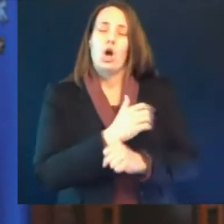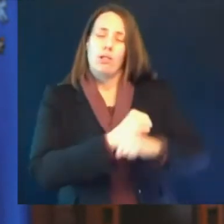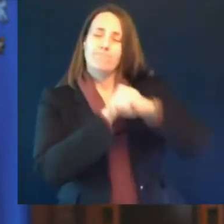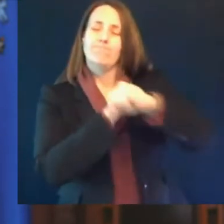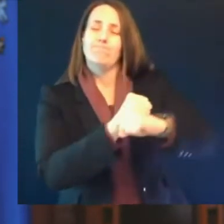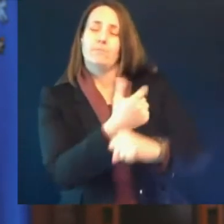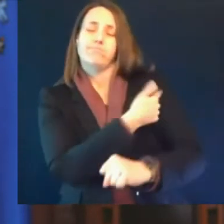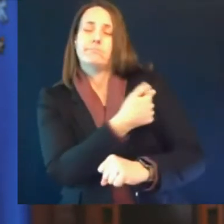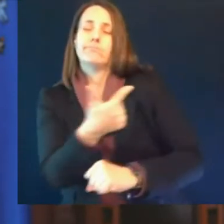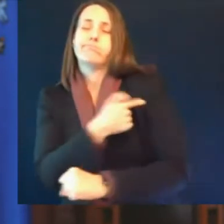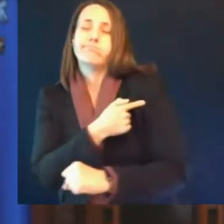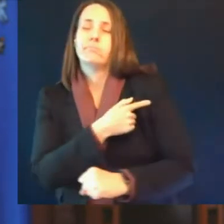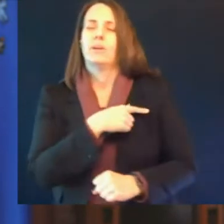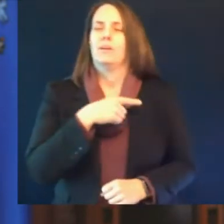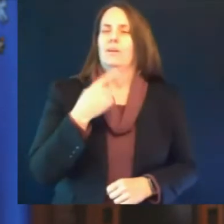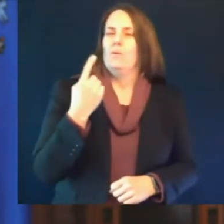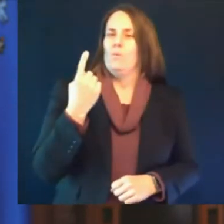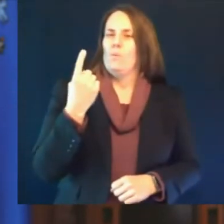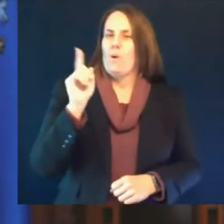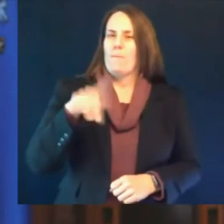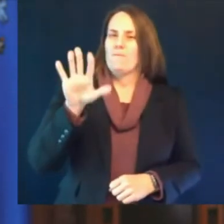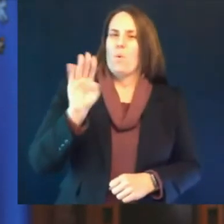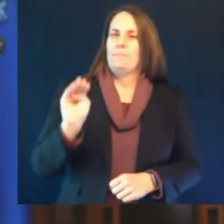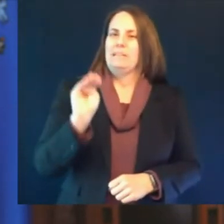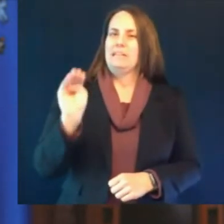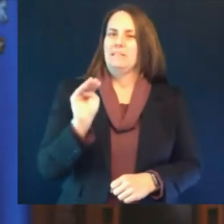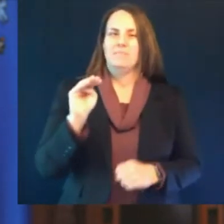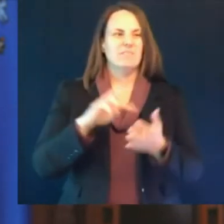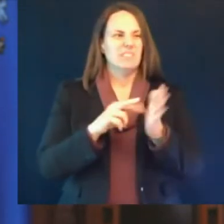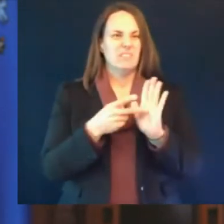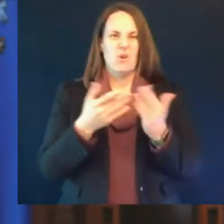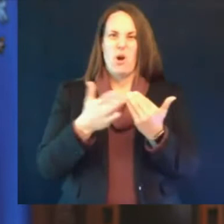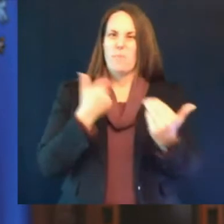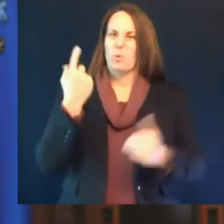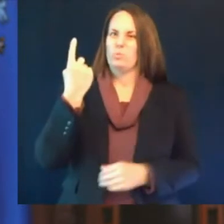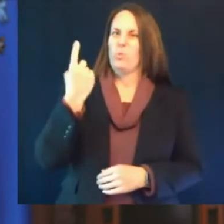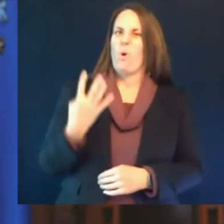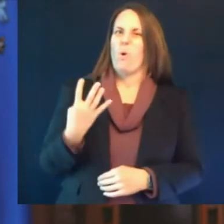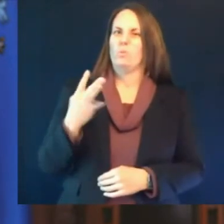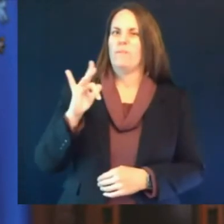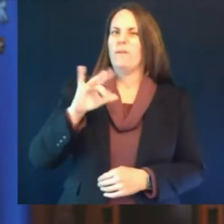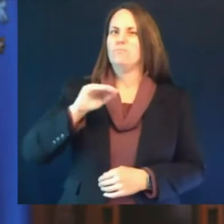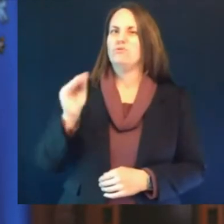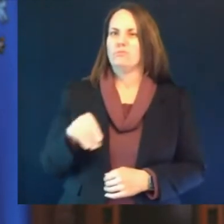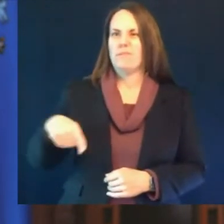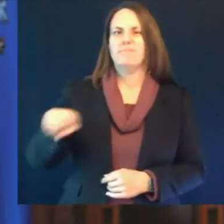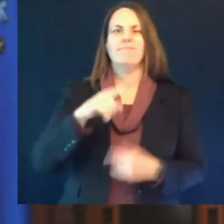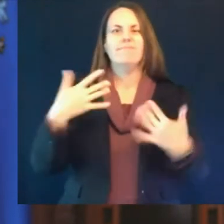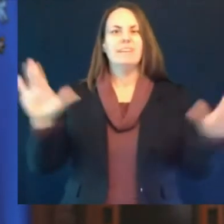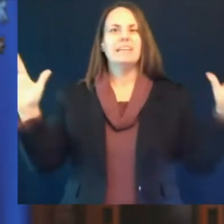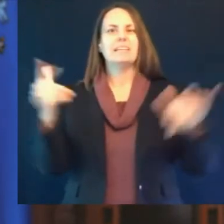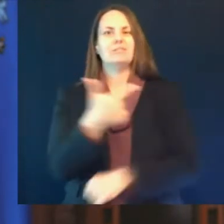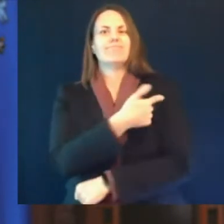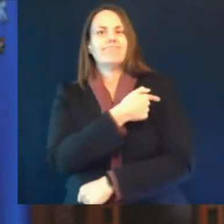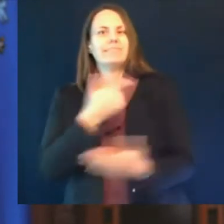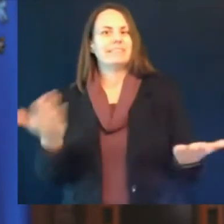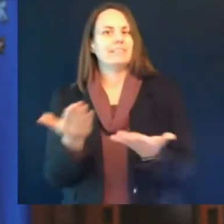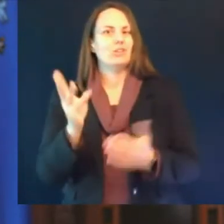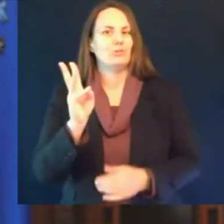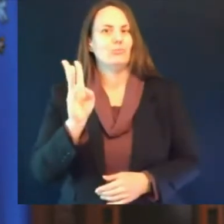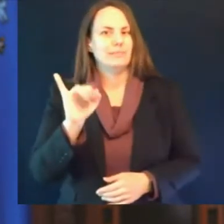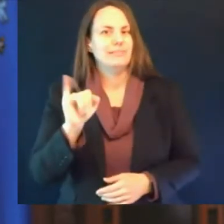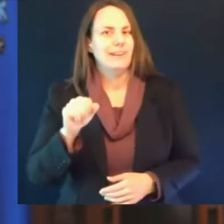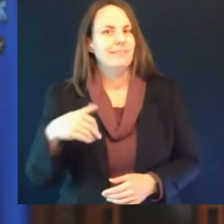that's no small feat and it's because of early and thorough planning from the dhs long before we had